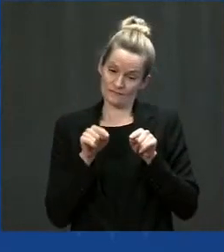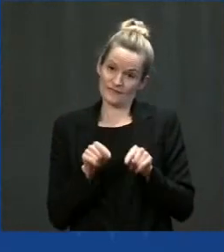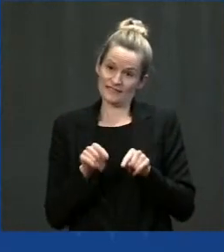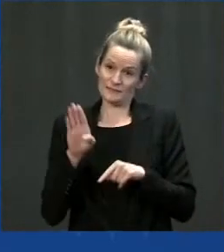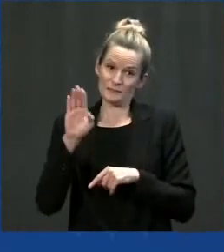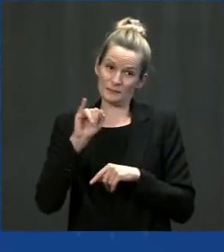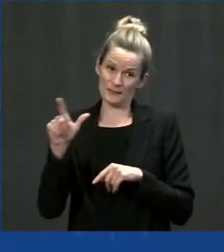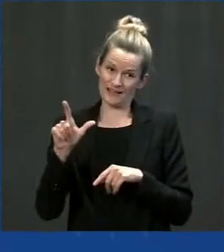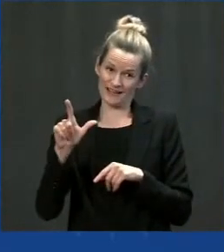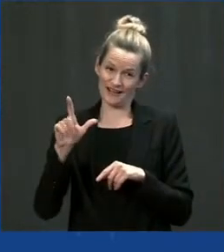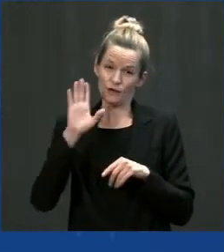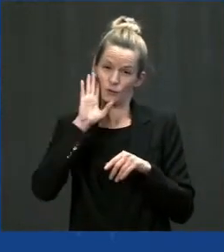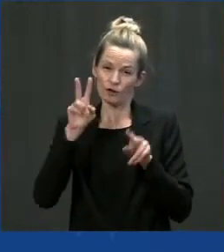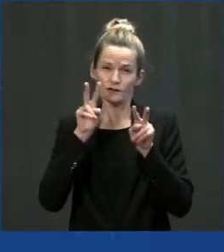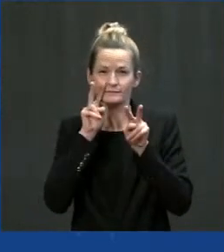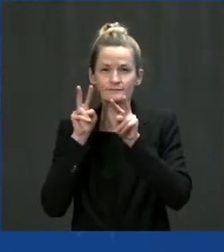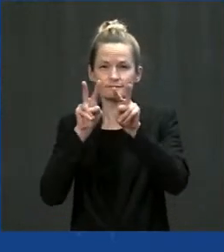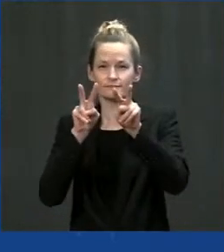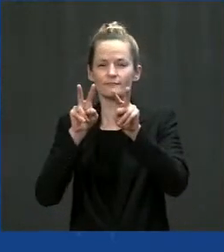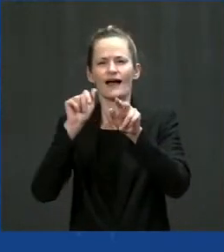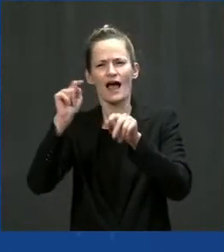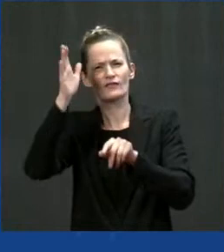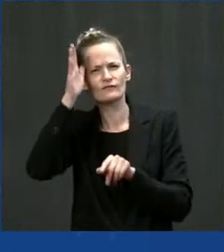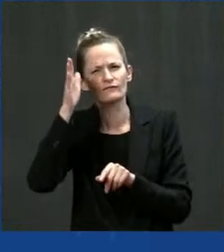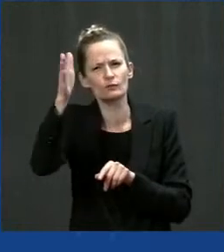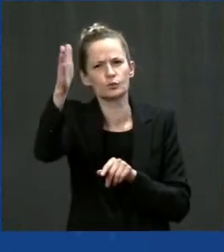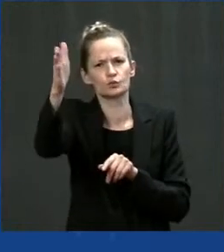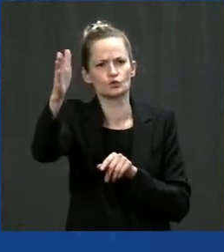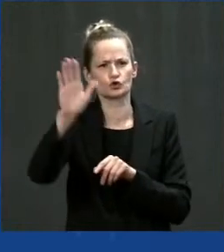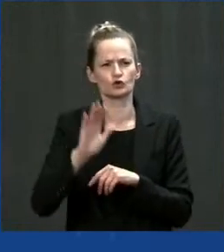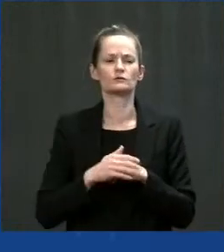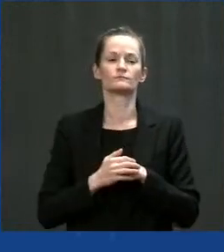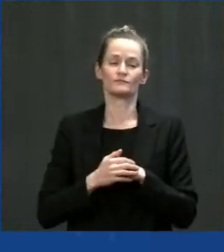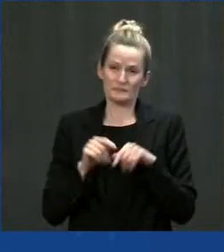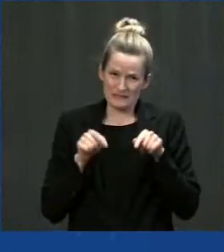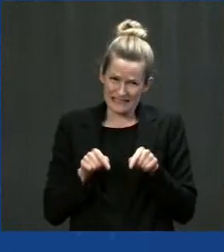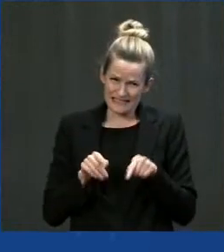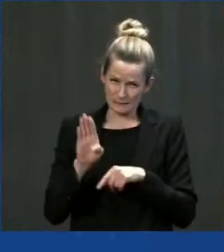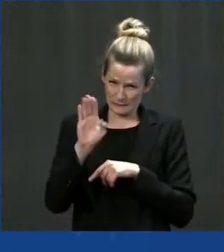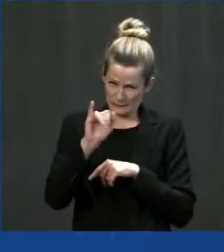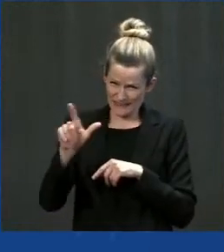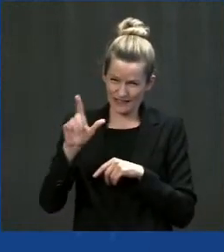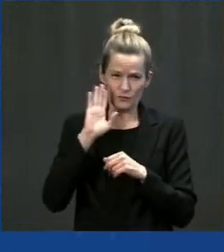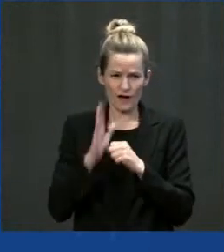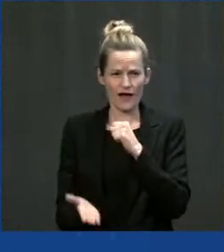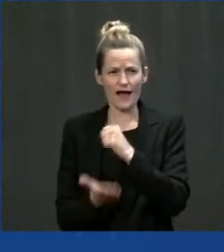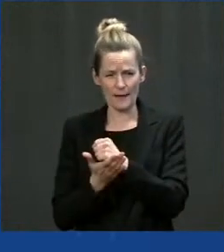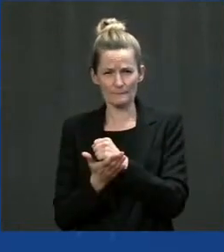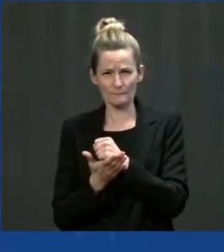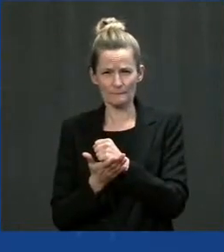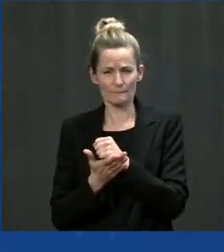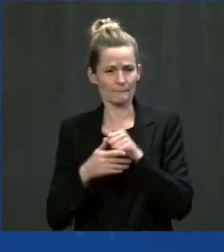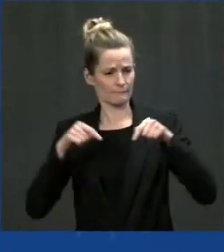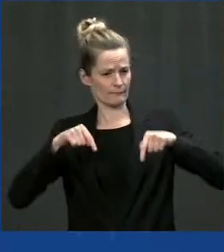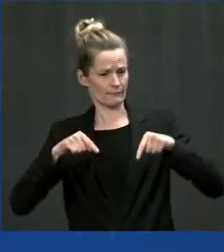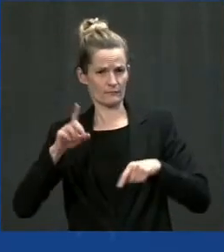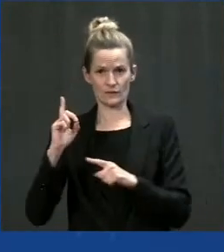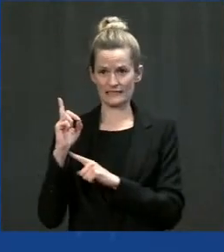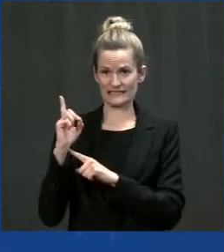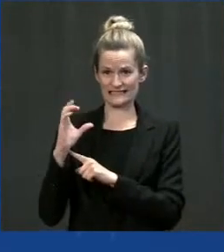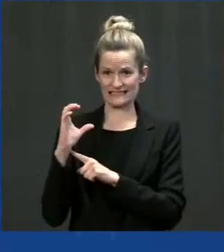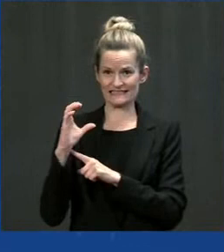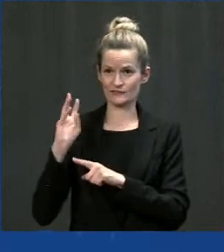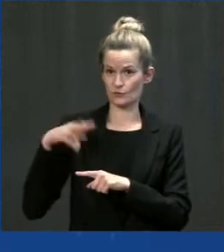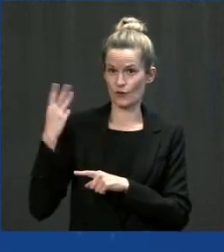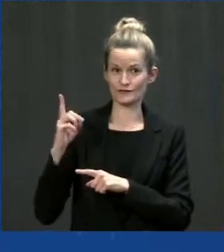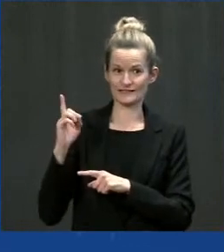will also do something else. It will help ease the years of gridlock in Washington and show the American people that